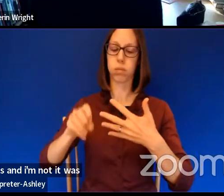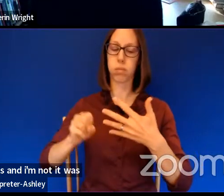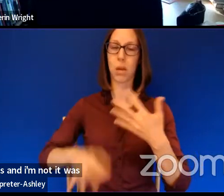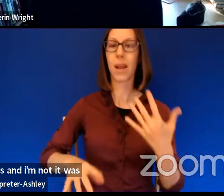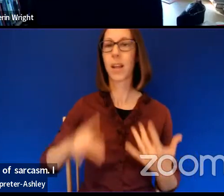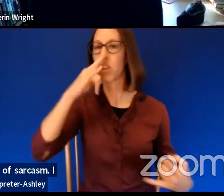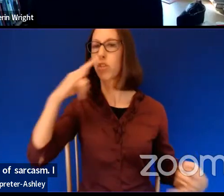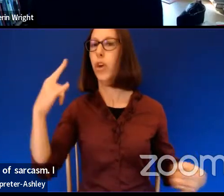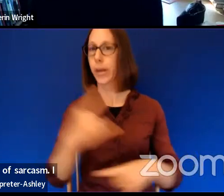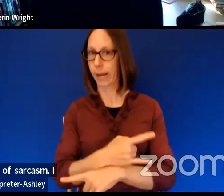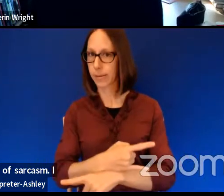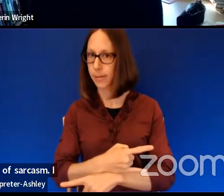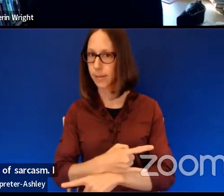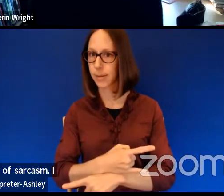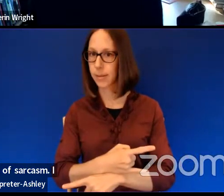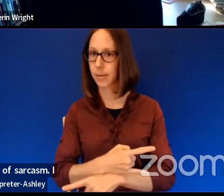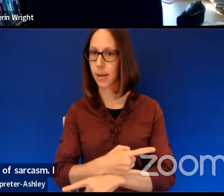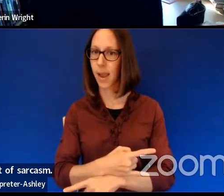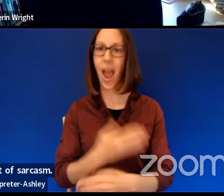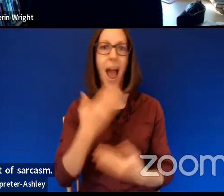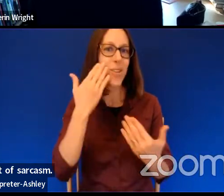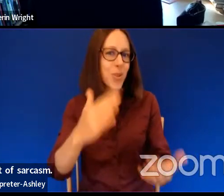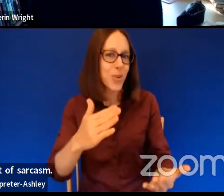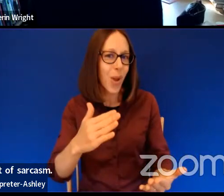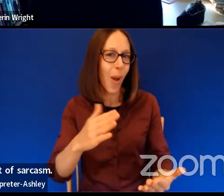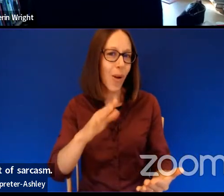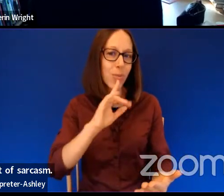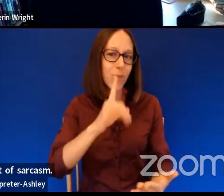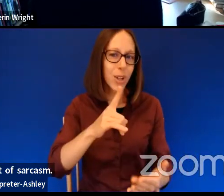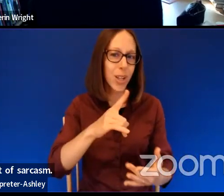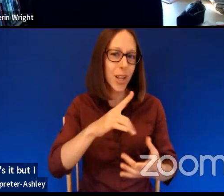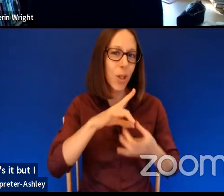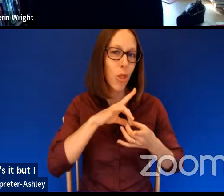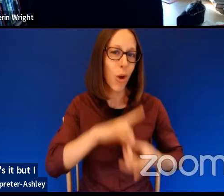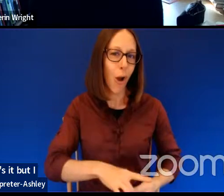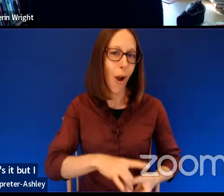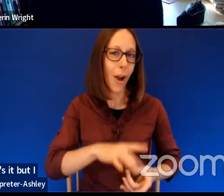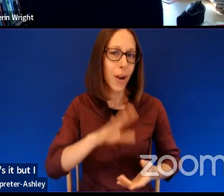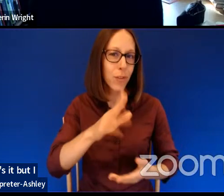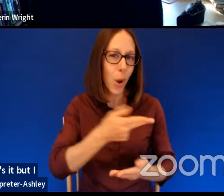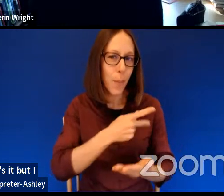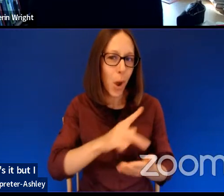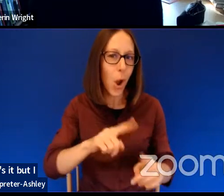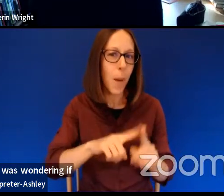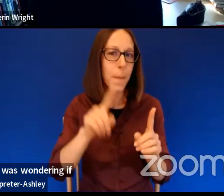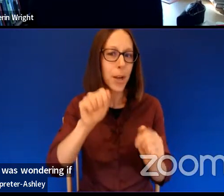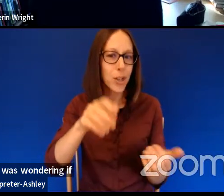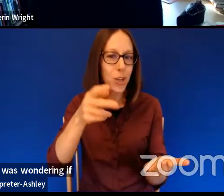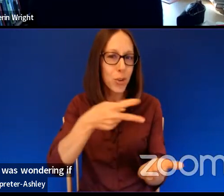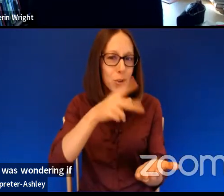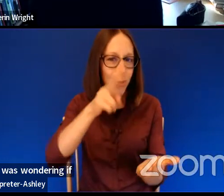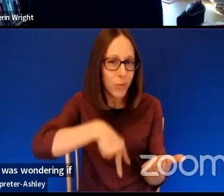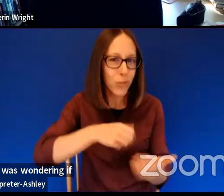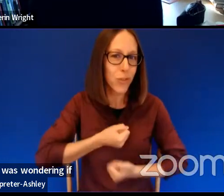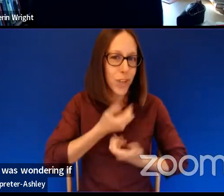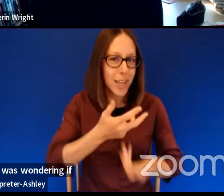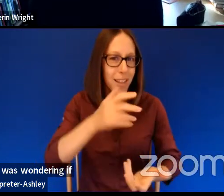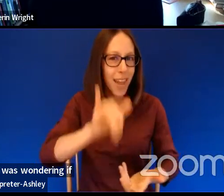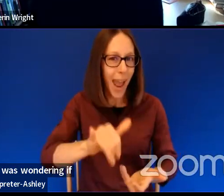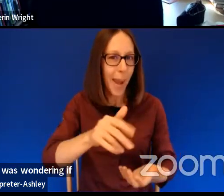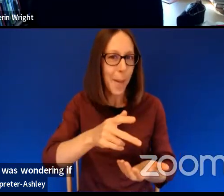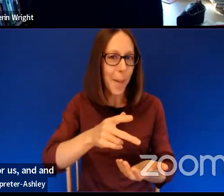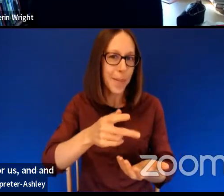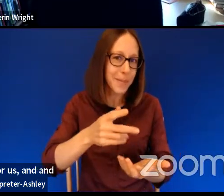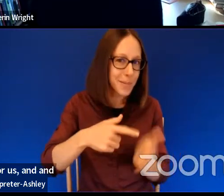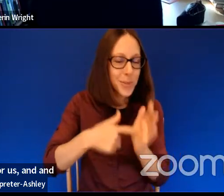don't know necessarily if that's it, but I was wondering if you could maybe read that poem for us. Sure. And,